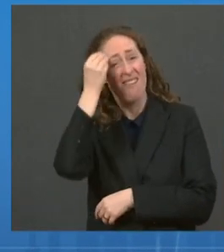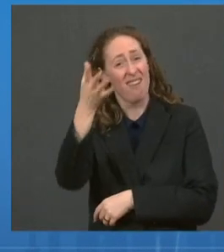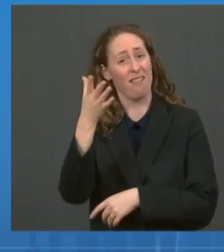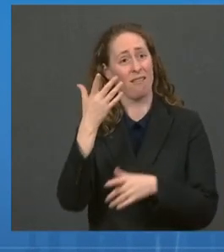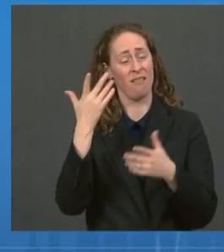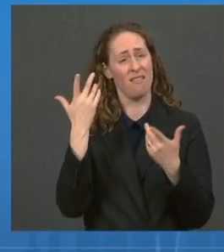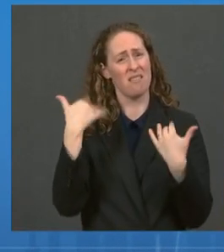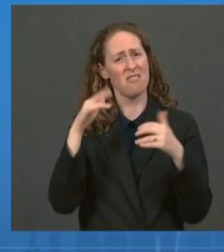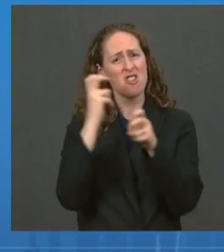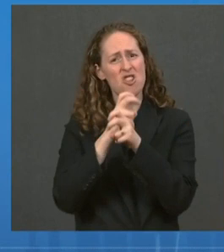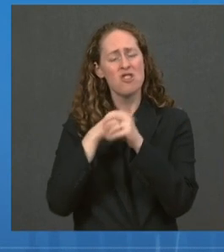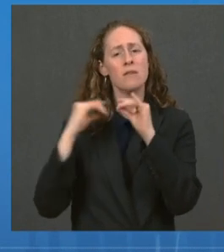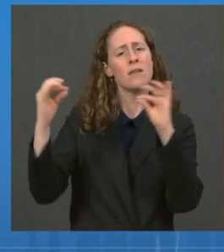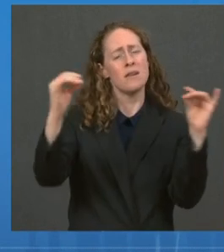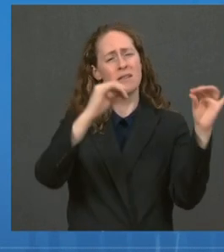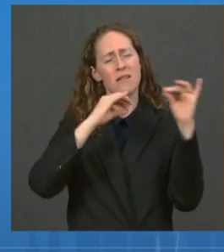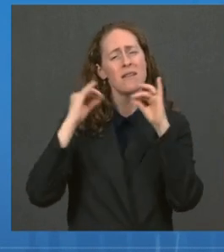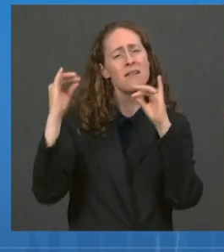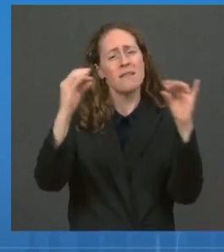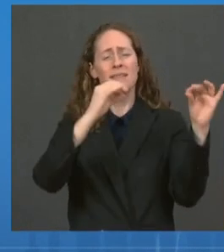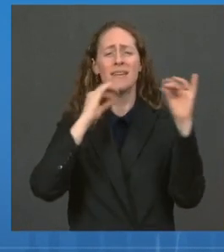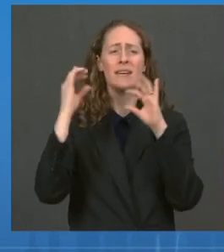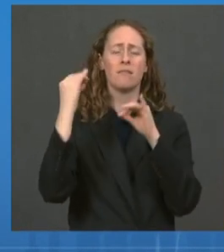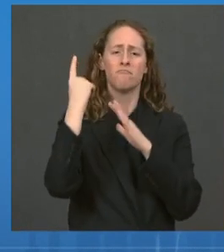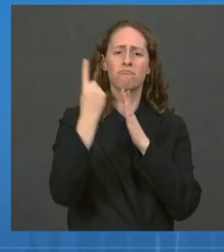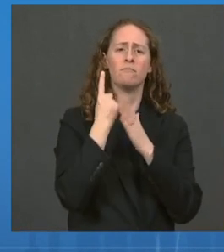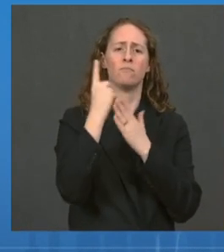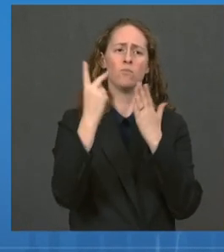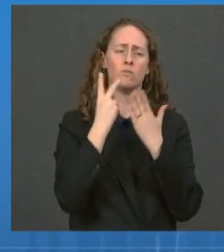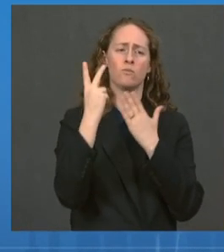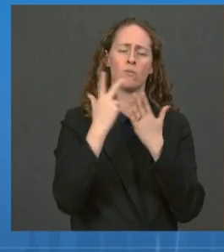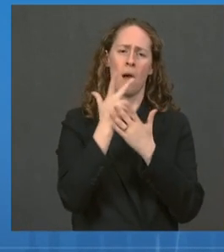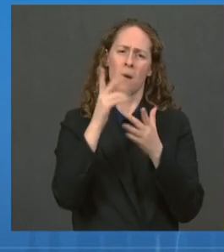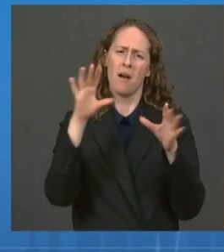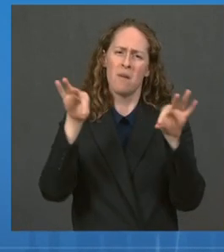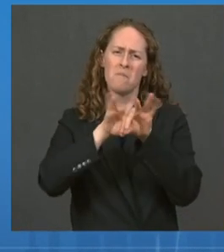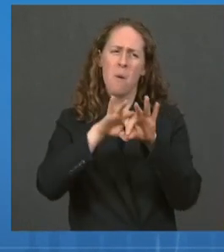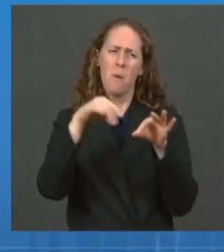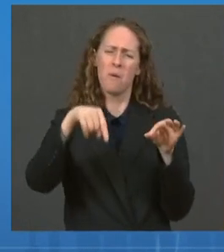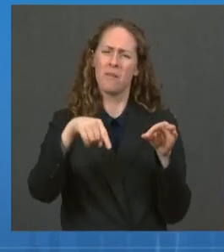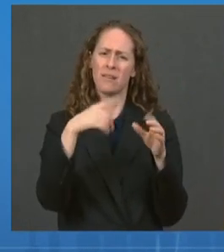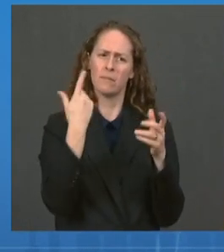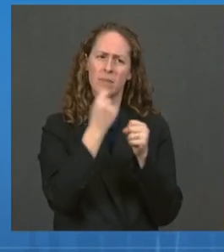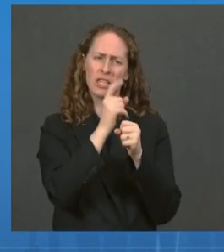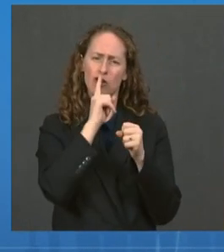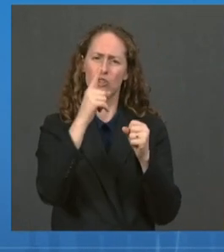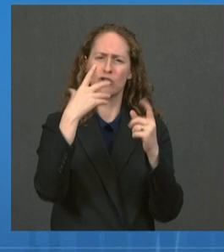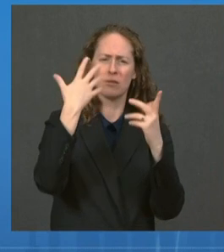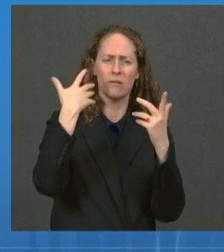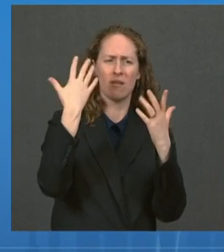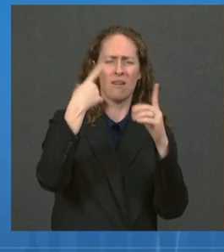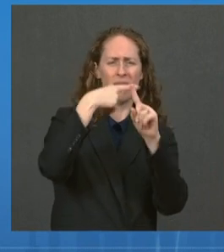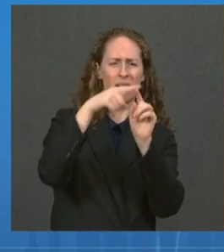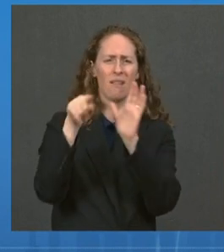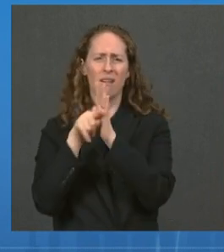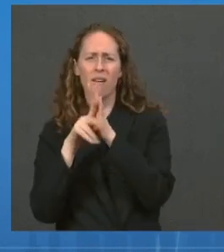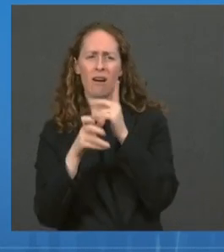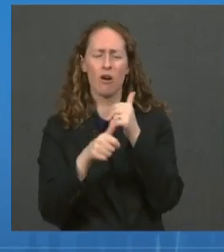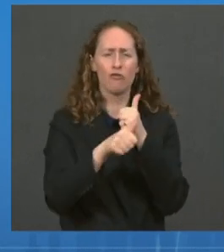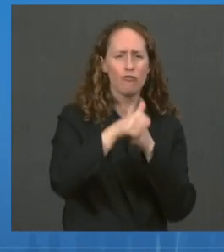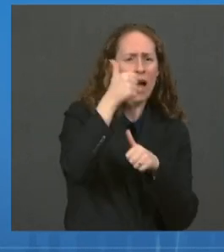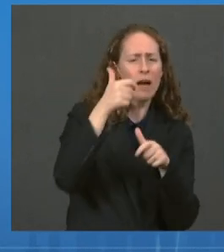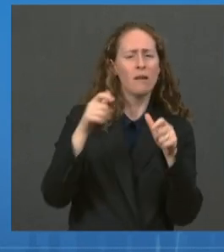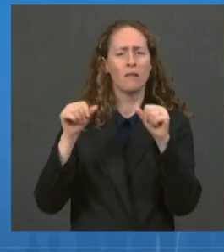reflected the tension of the moment between an individual calculation of risk and benefit and the impact on society. I listened